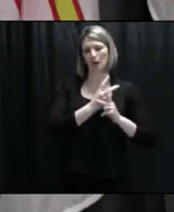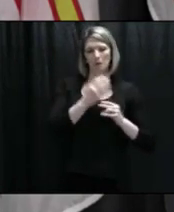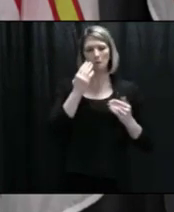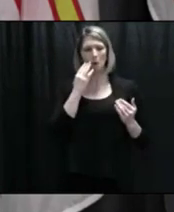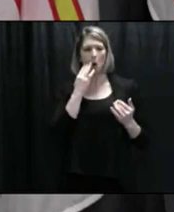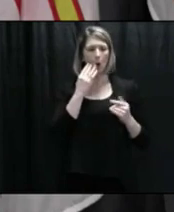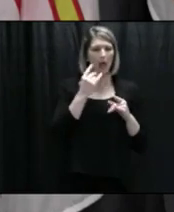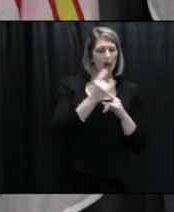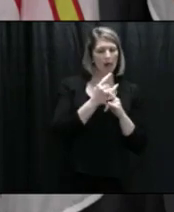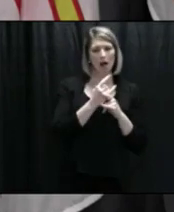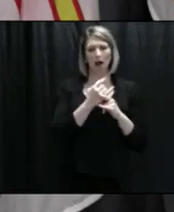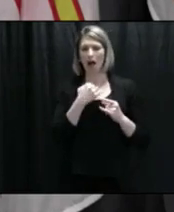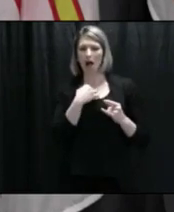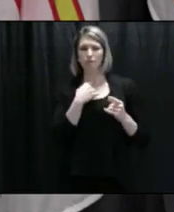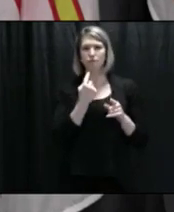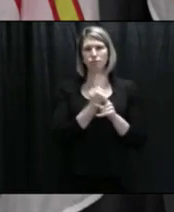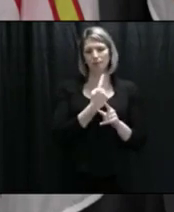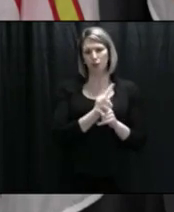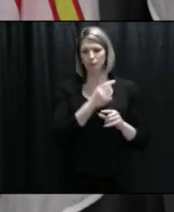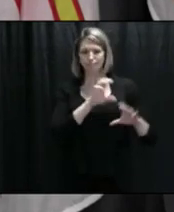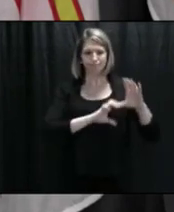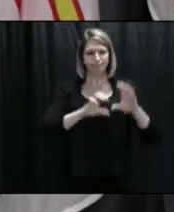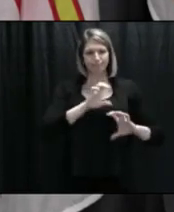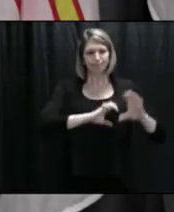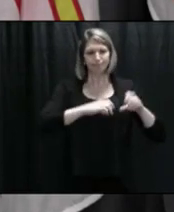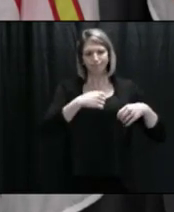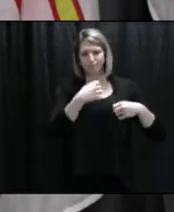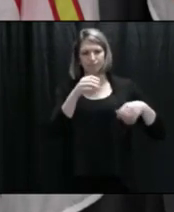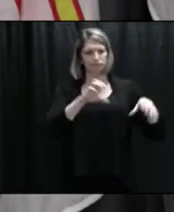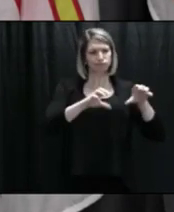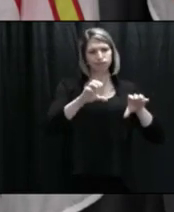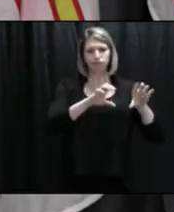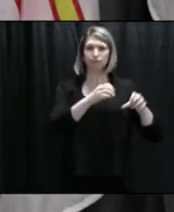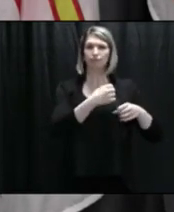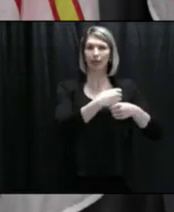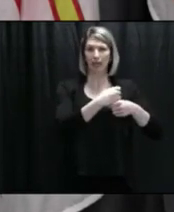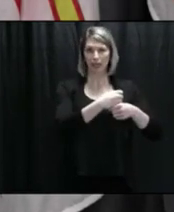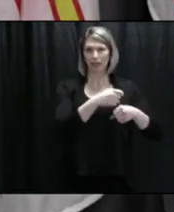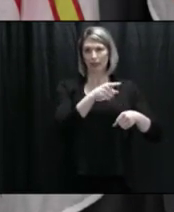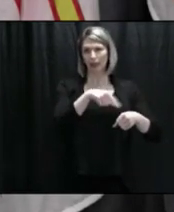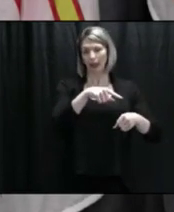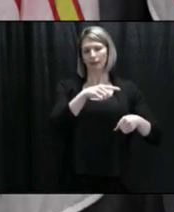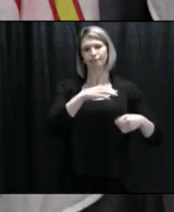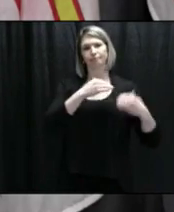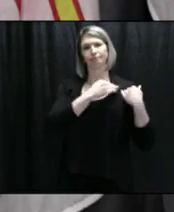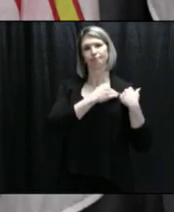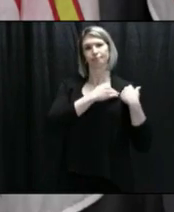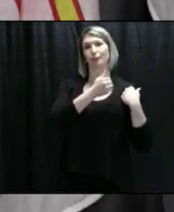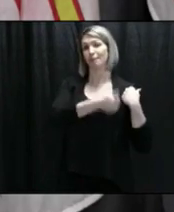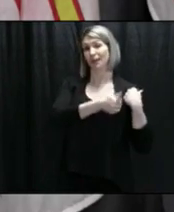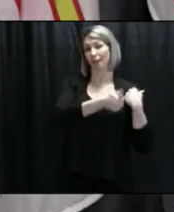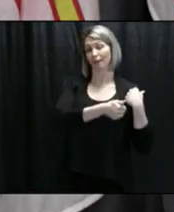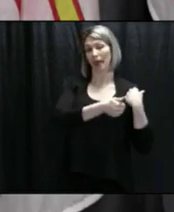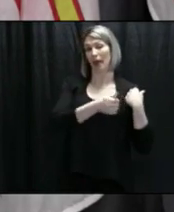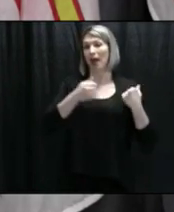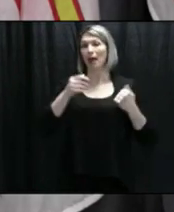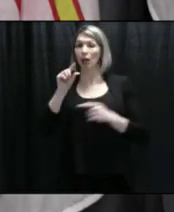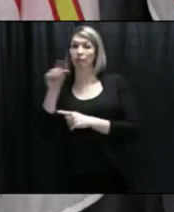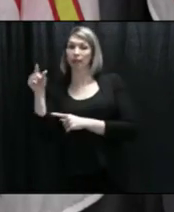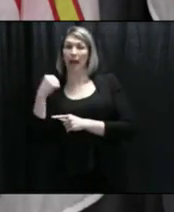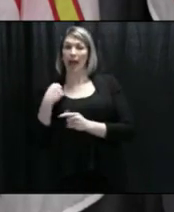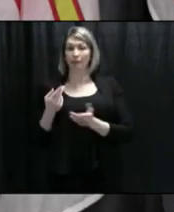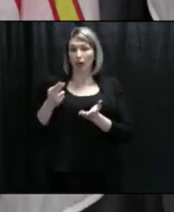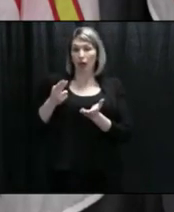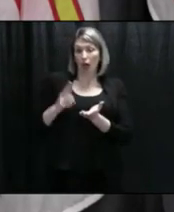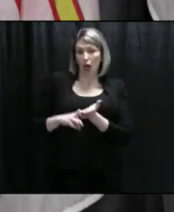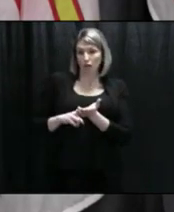As you know, there's, you know, alcohol is a big part of the effectiveness of hand sanitizer. So whether there's a contractual, you know, a